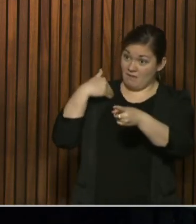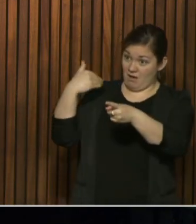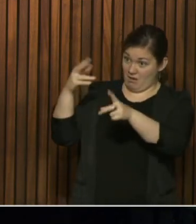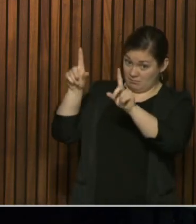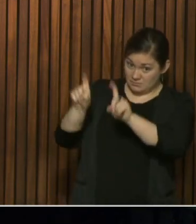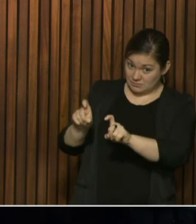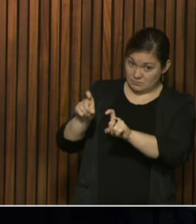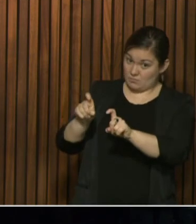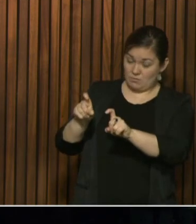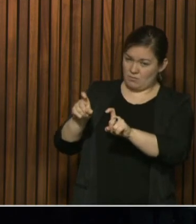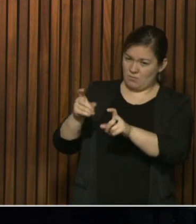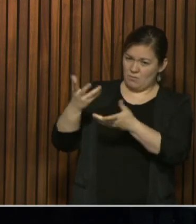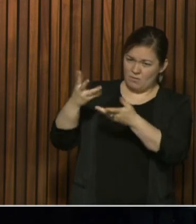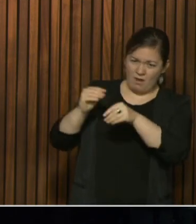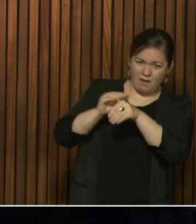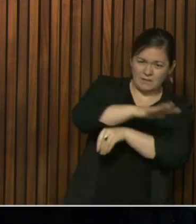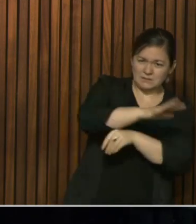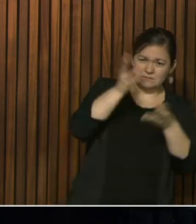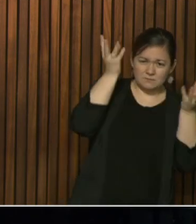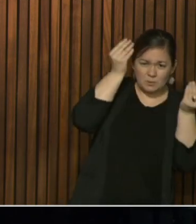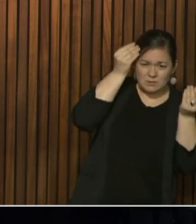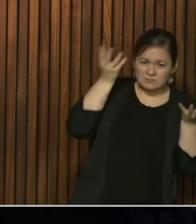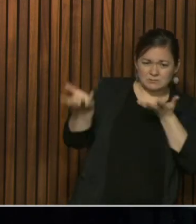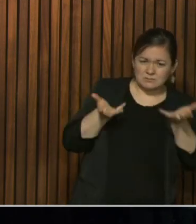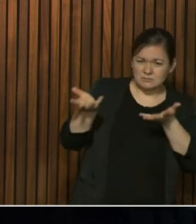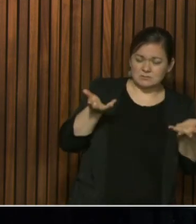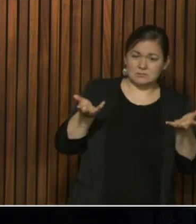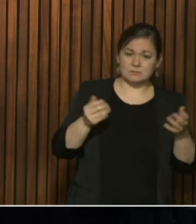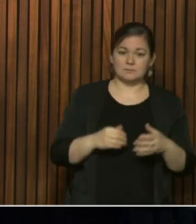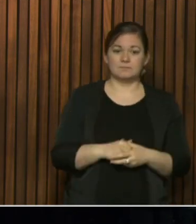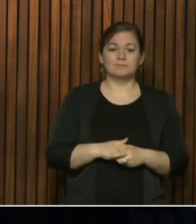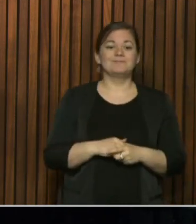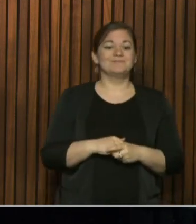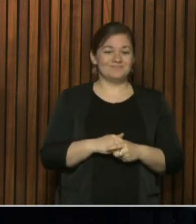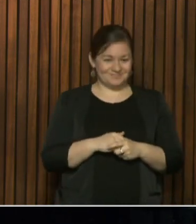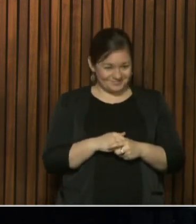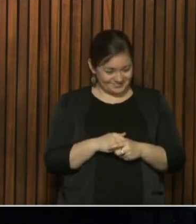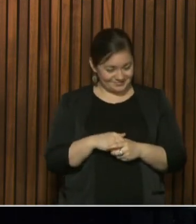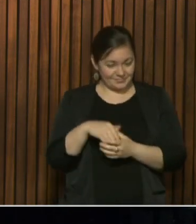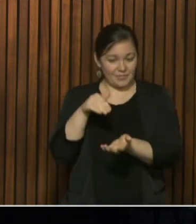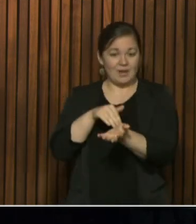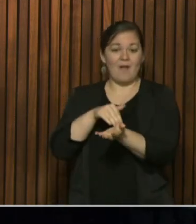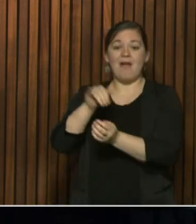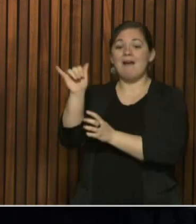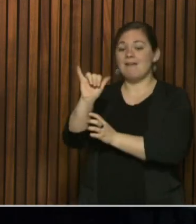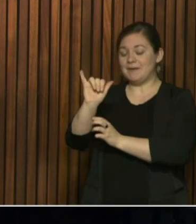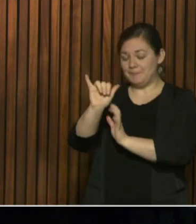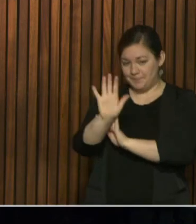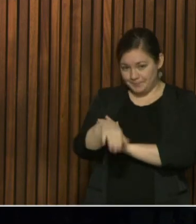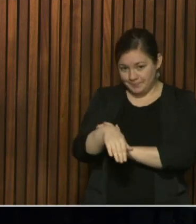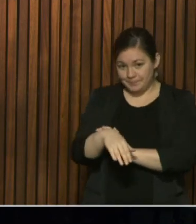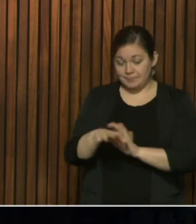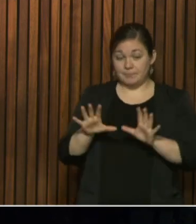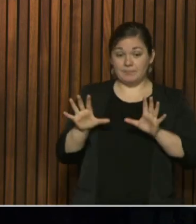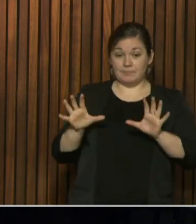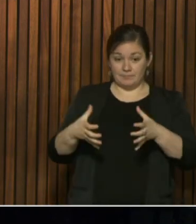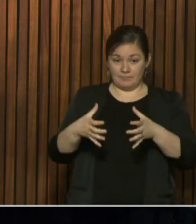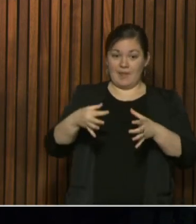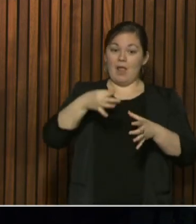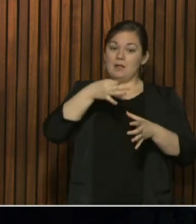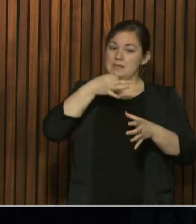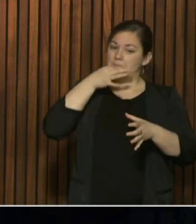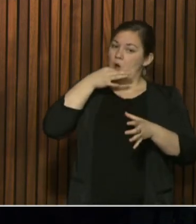So as I mentioned earlier, there is a group that's been struck of experts that's been meeting